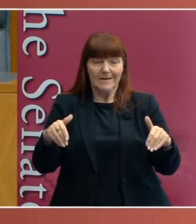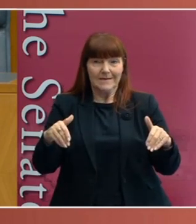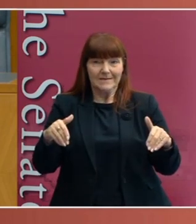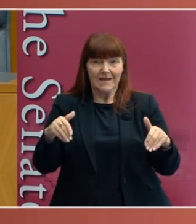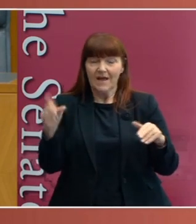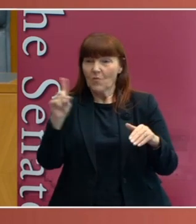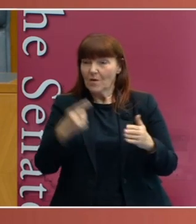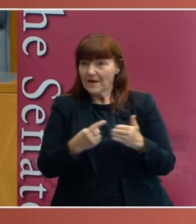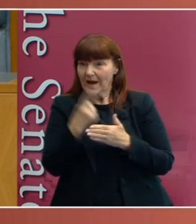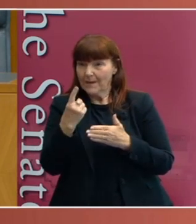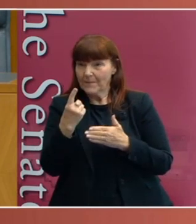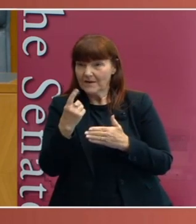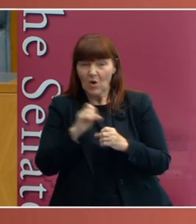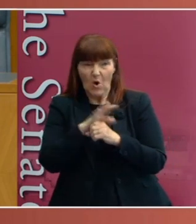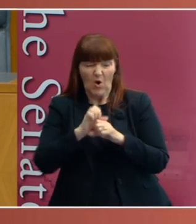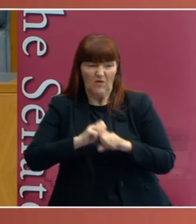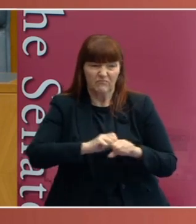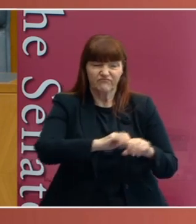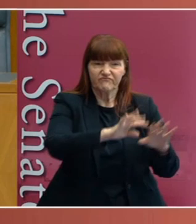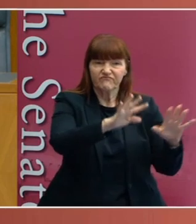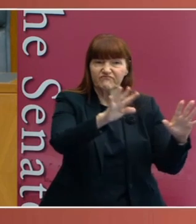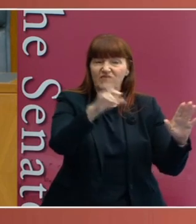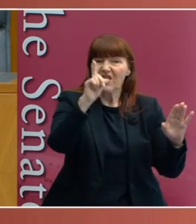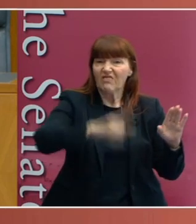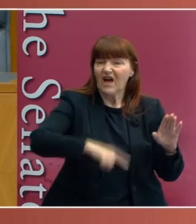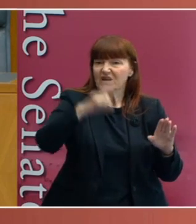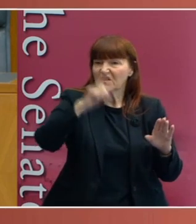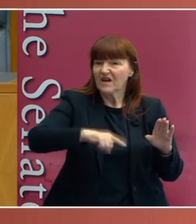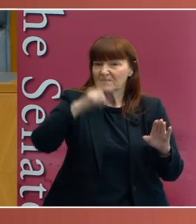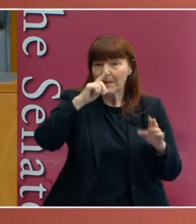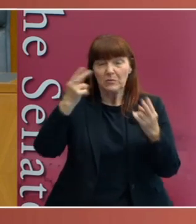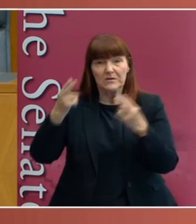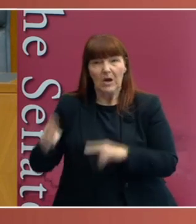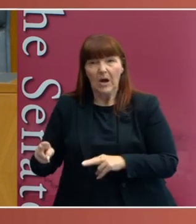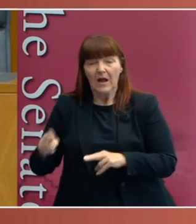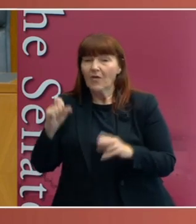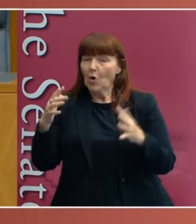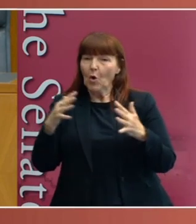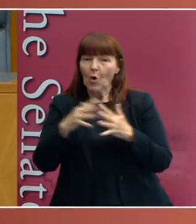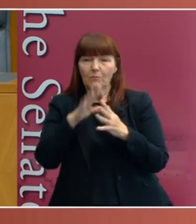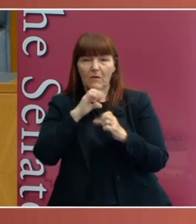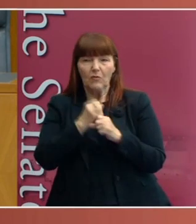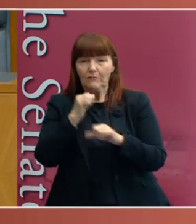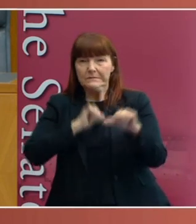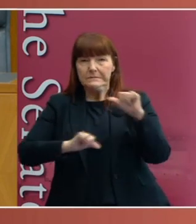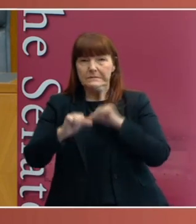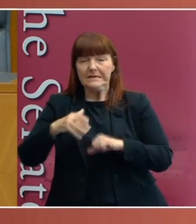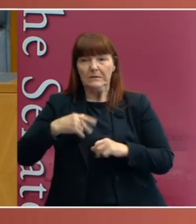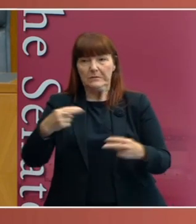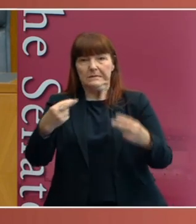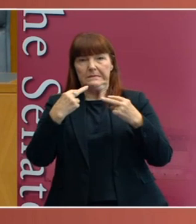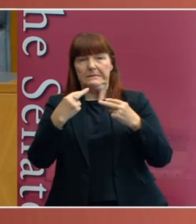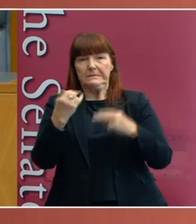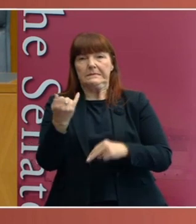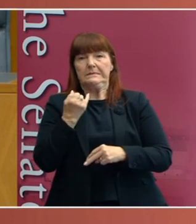COVID racing through a state and thousands of people being dead. The Commonwealth Government presumably didn't want to be the ones seen to